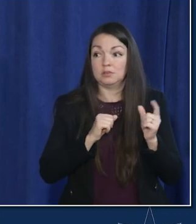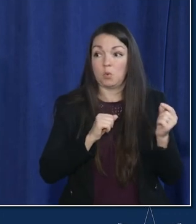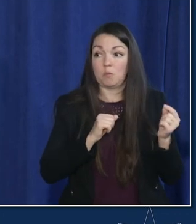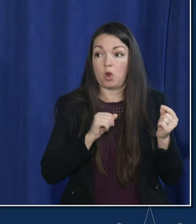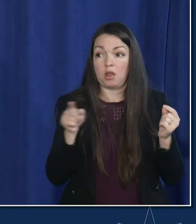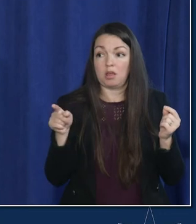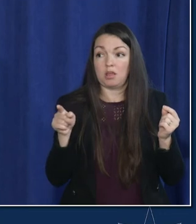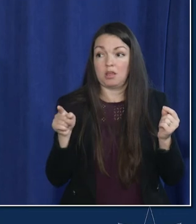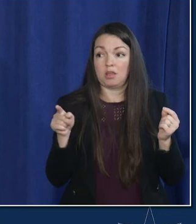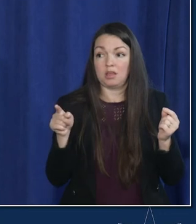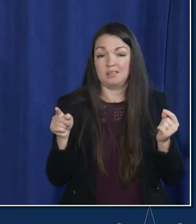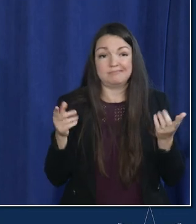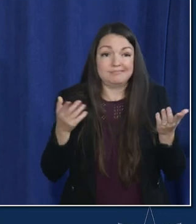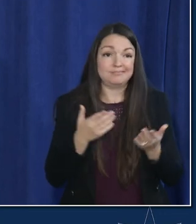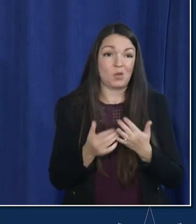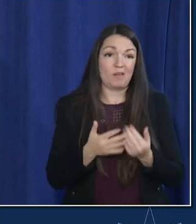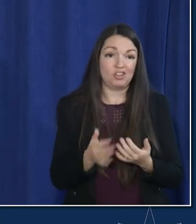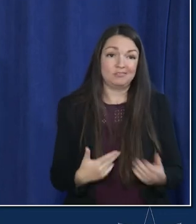whatever